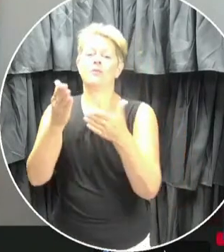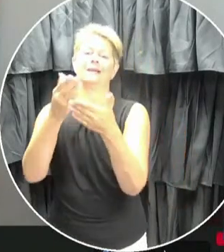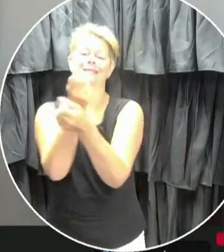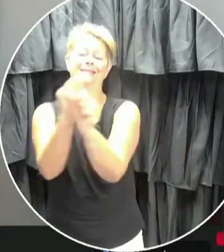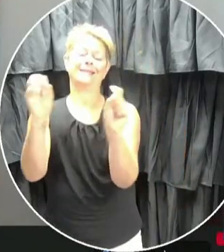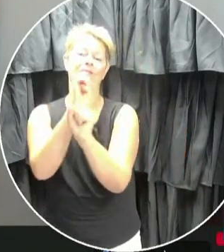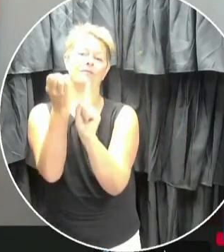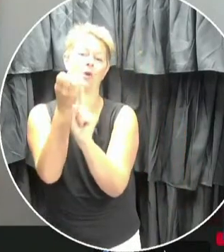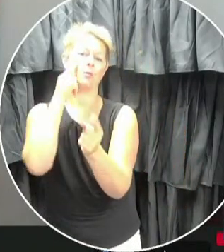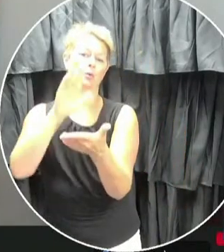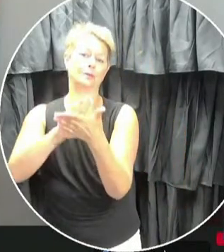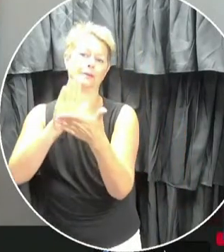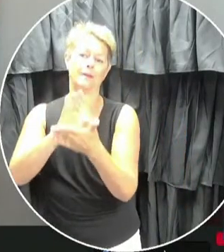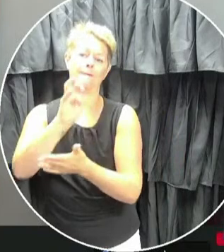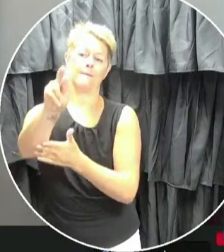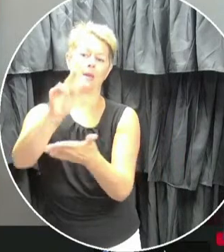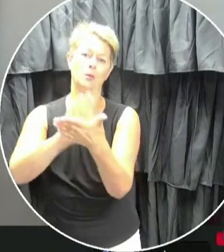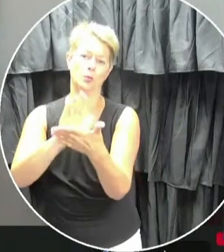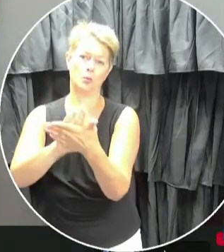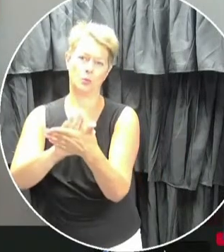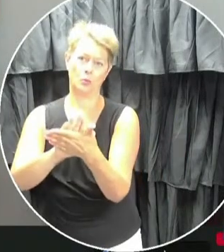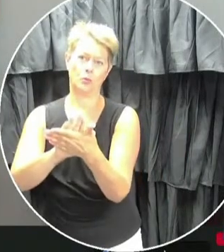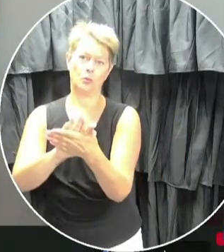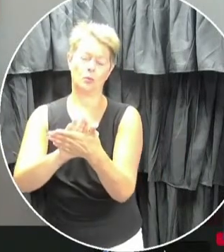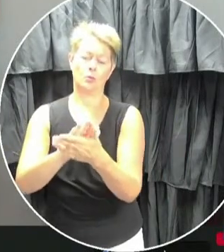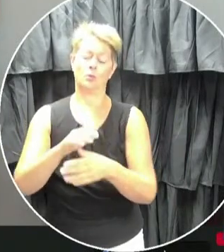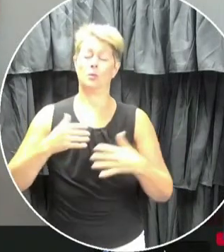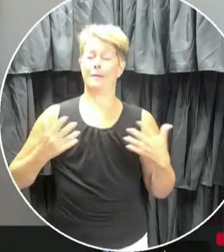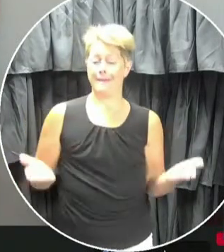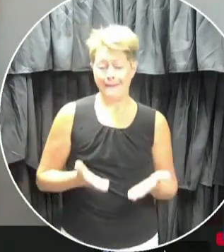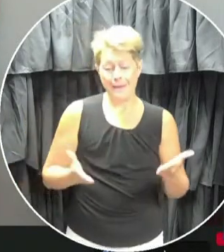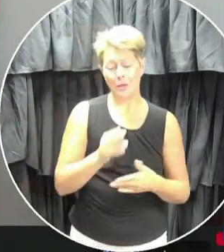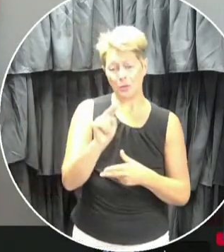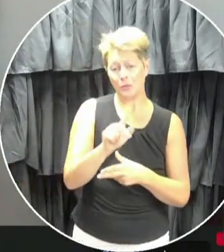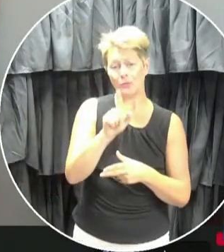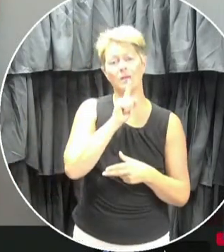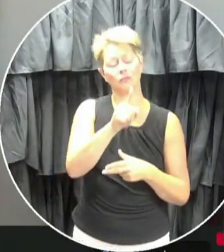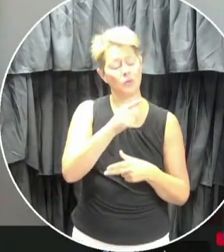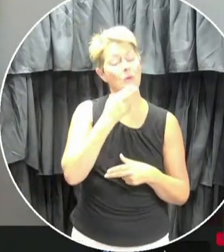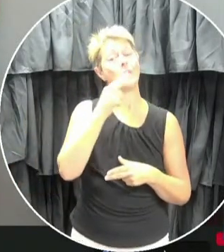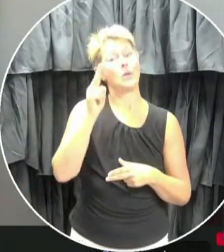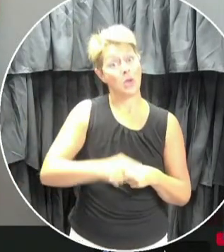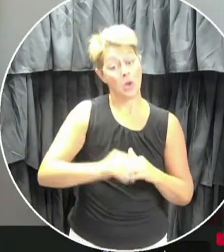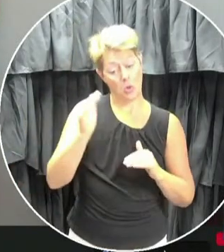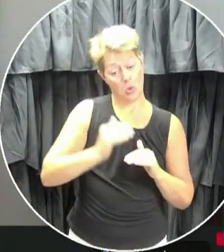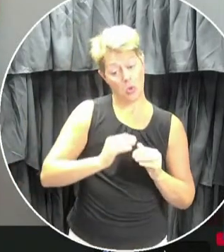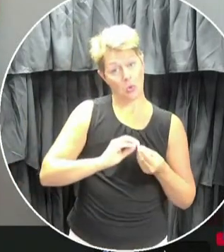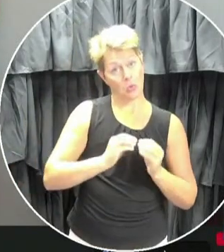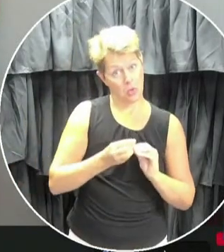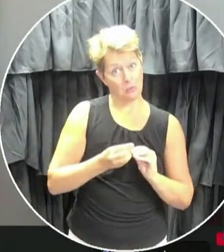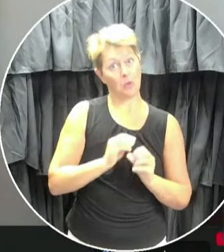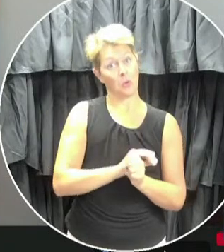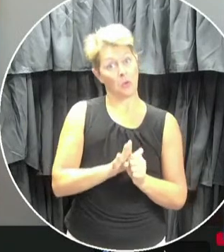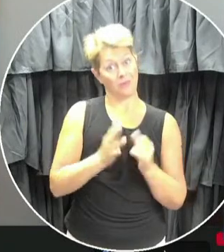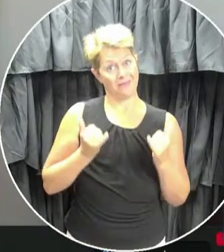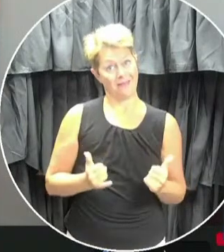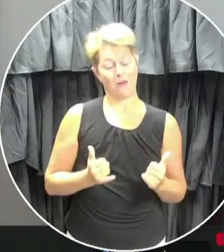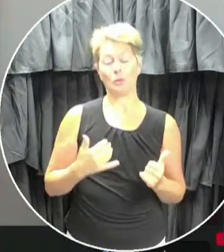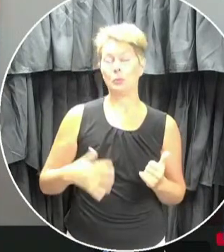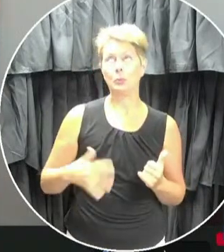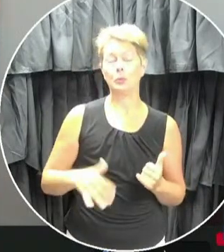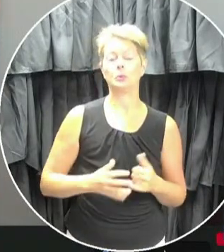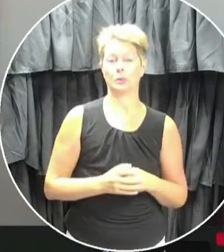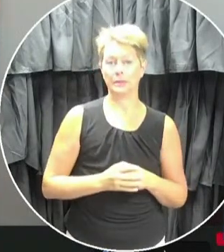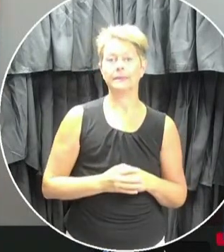to school. We are fortunate, as I've said, that our peace remains very low in terms of COVID numbers. We are